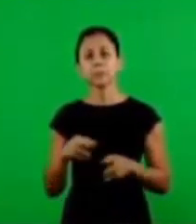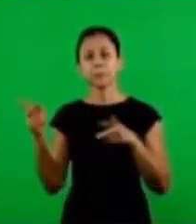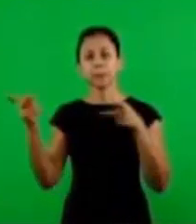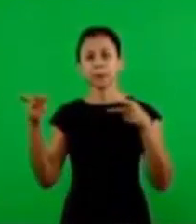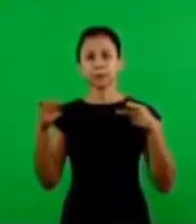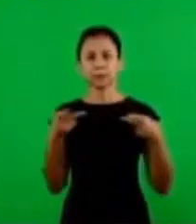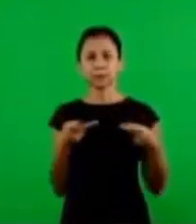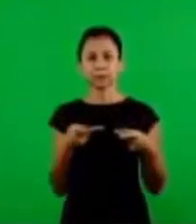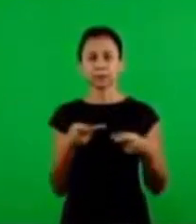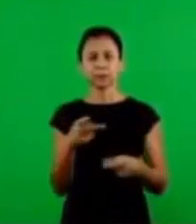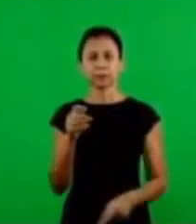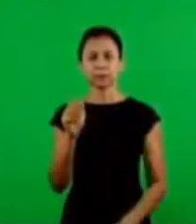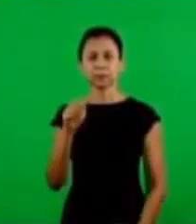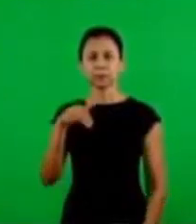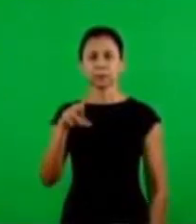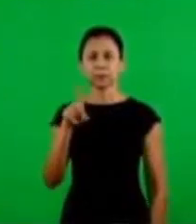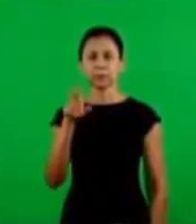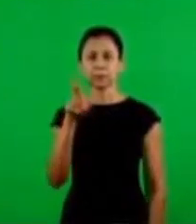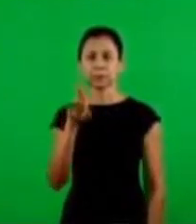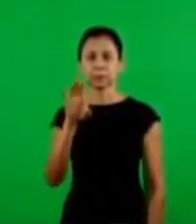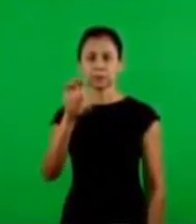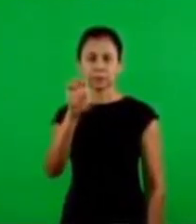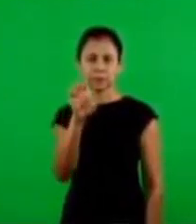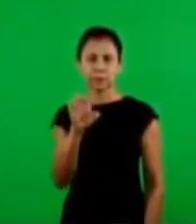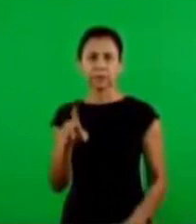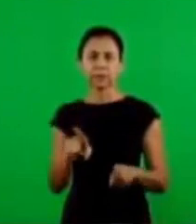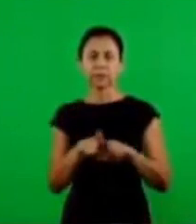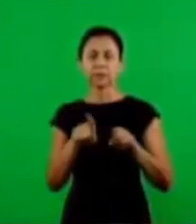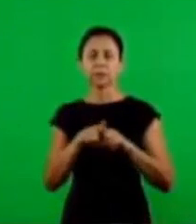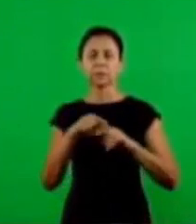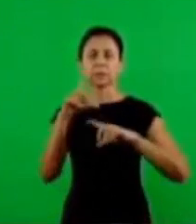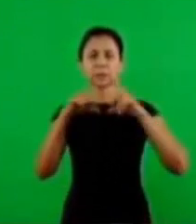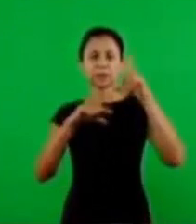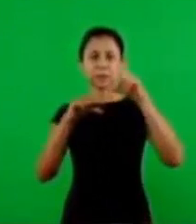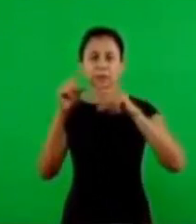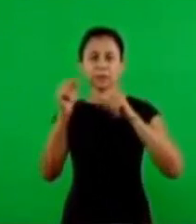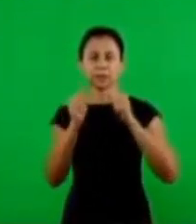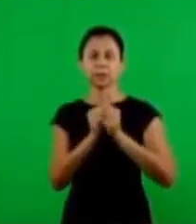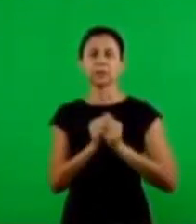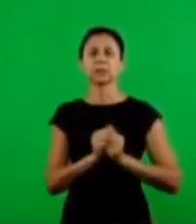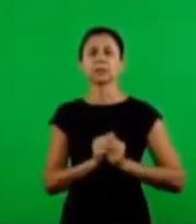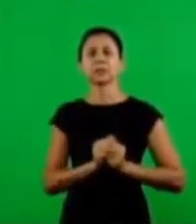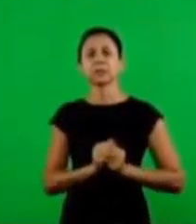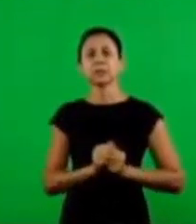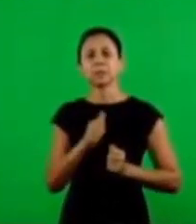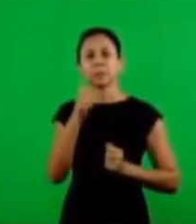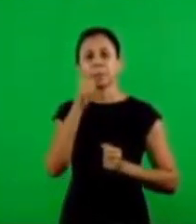I had to visit brother andrea and his wife from brazilia sister rosa